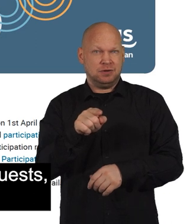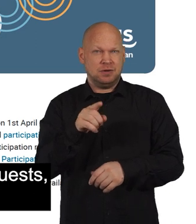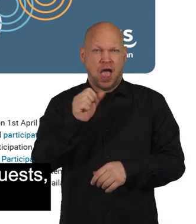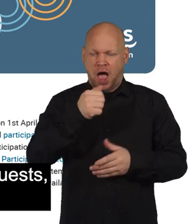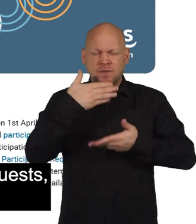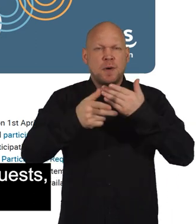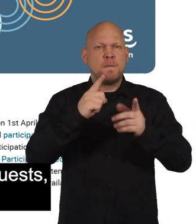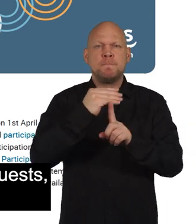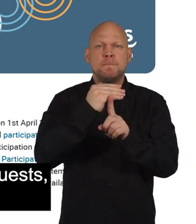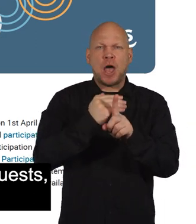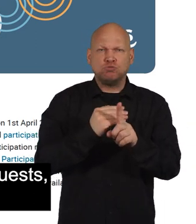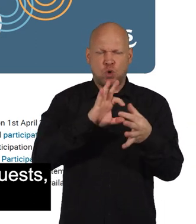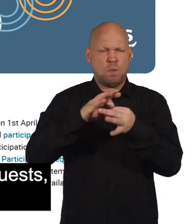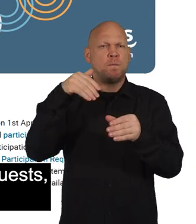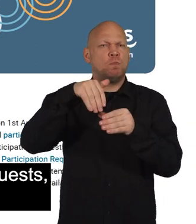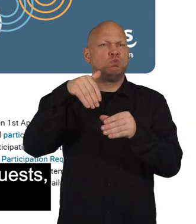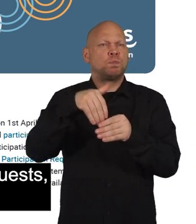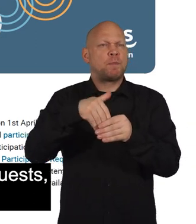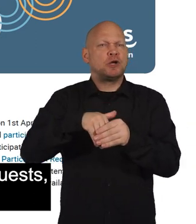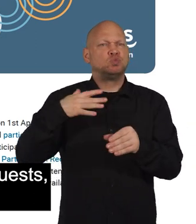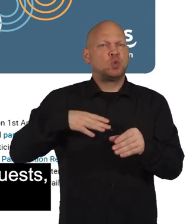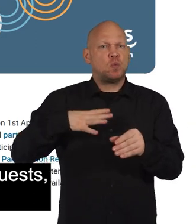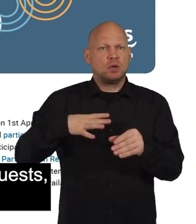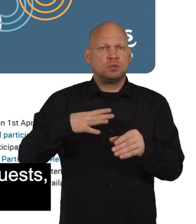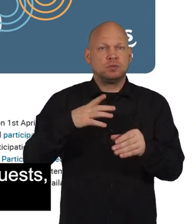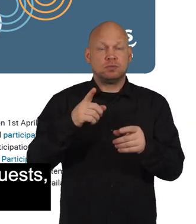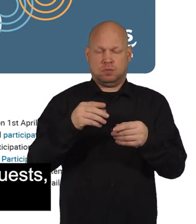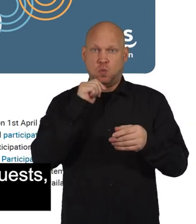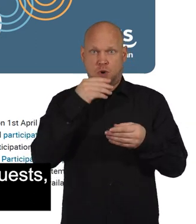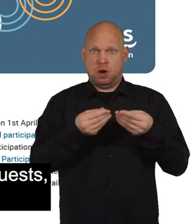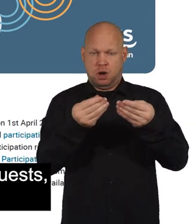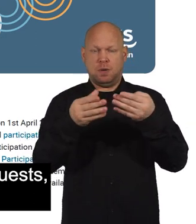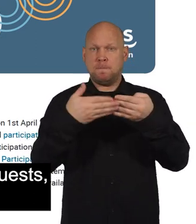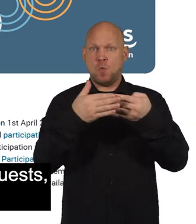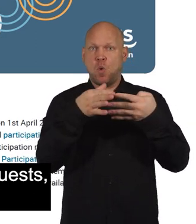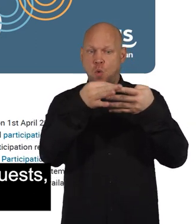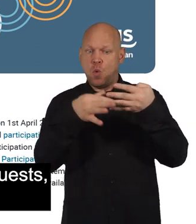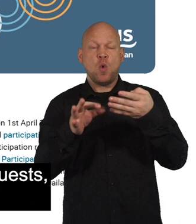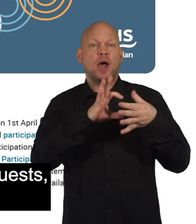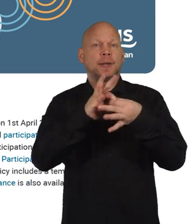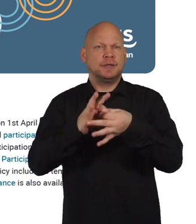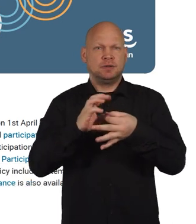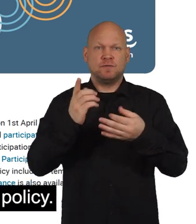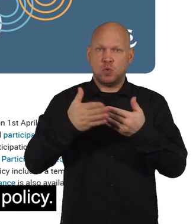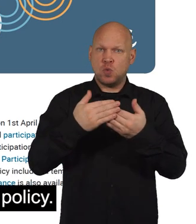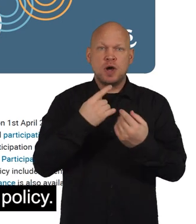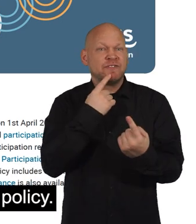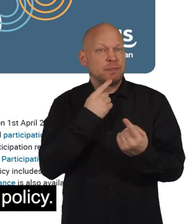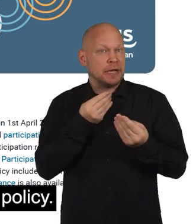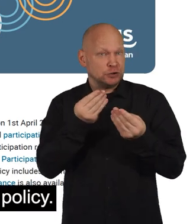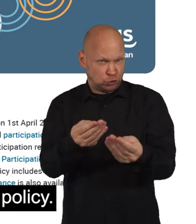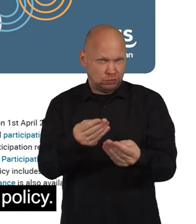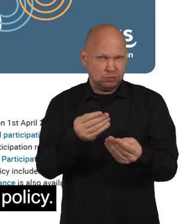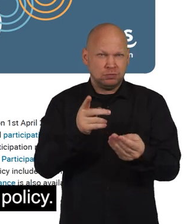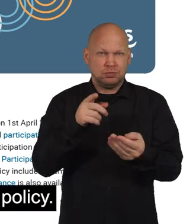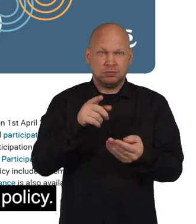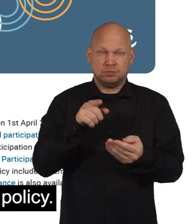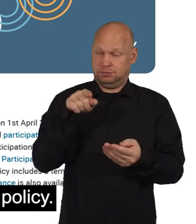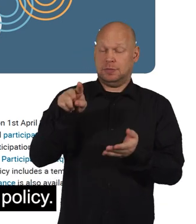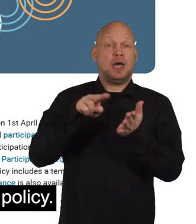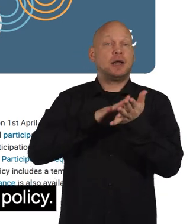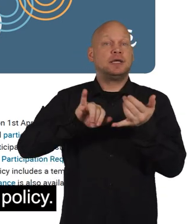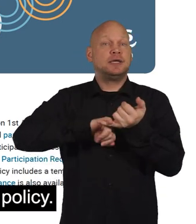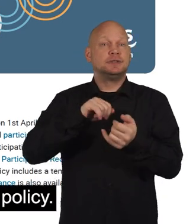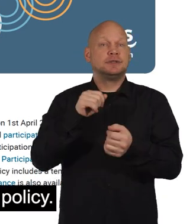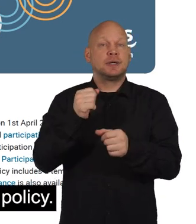well as some background to participation requests, it provides links to further information, as well as NHS